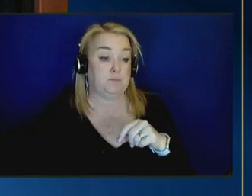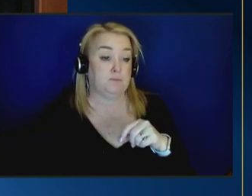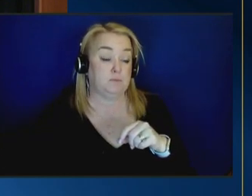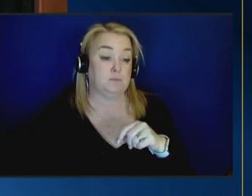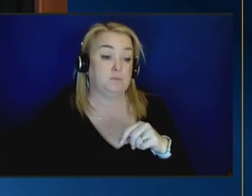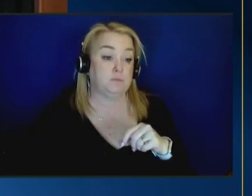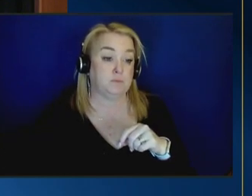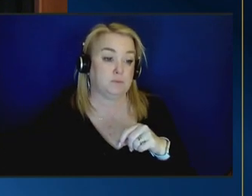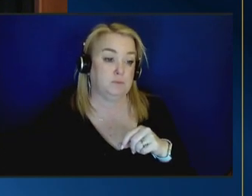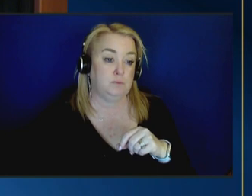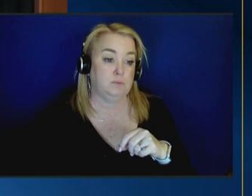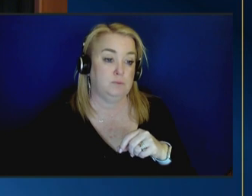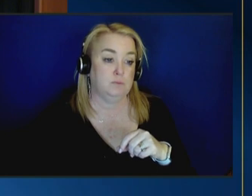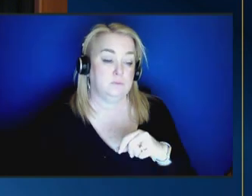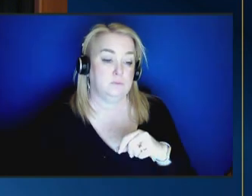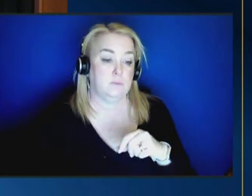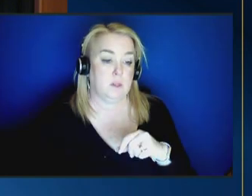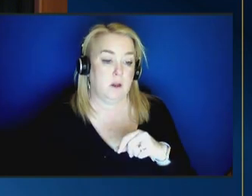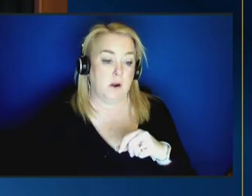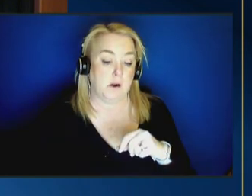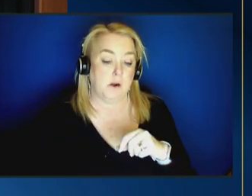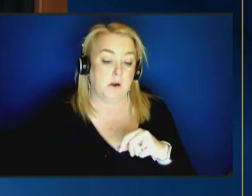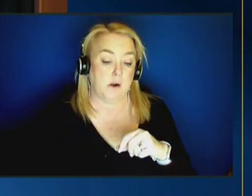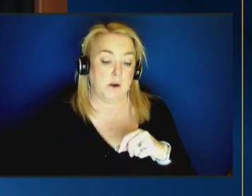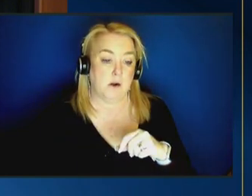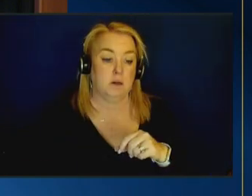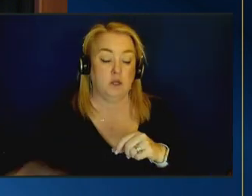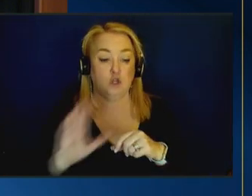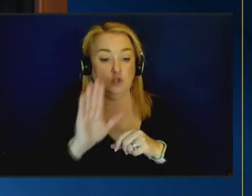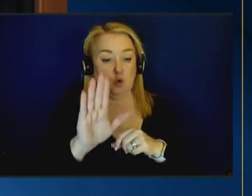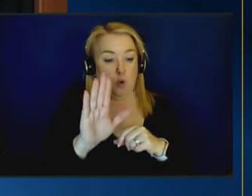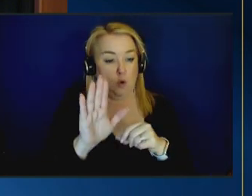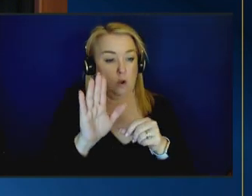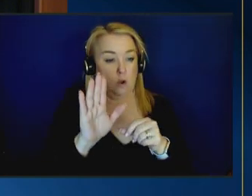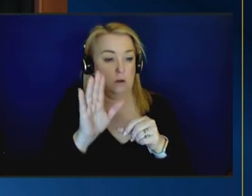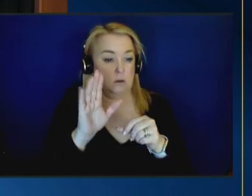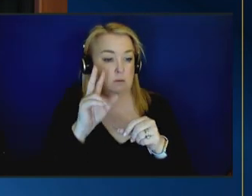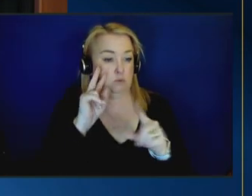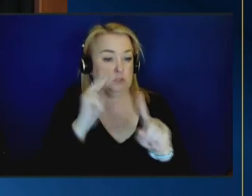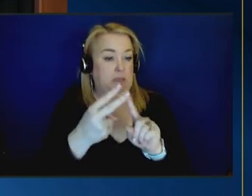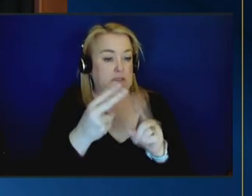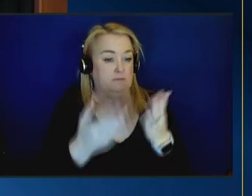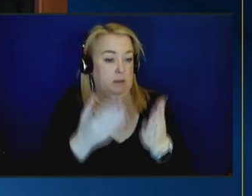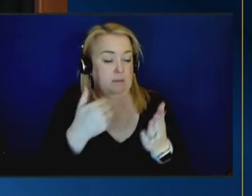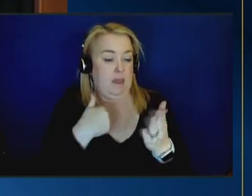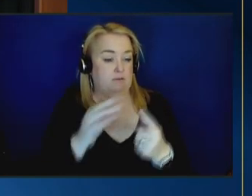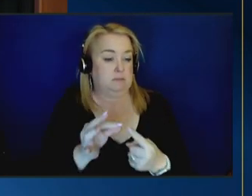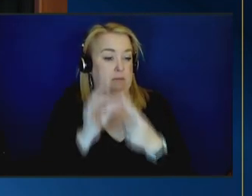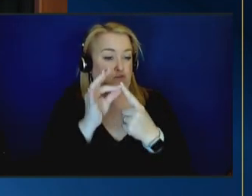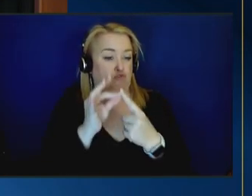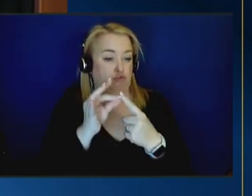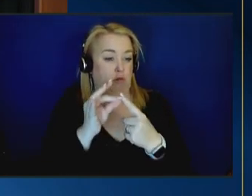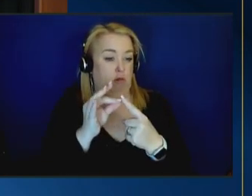uh lend some really um special insight into this would you share from your perspective